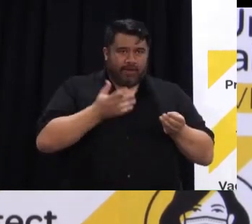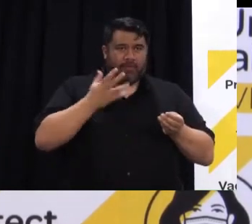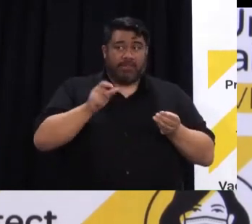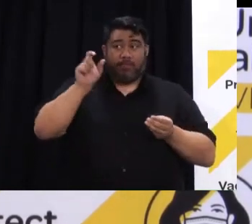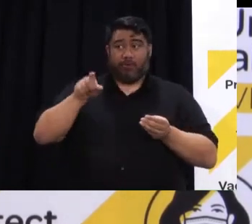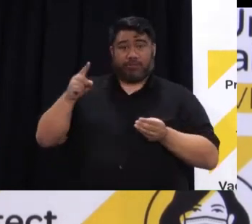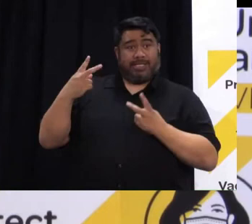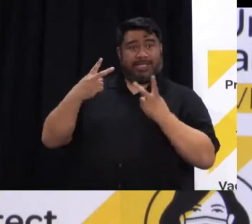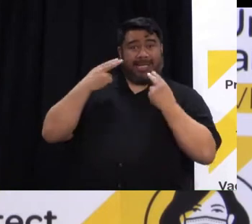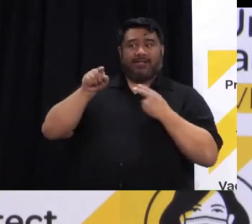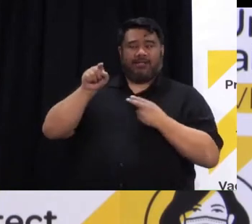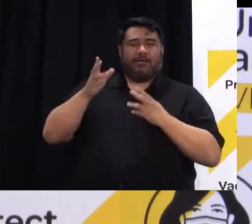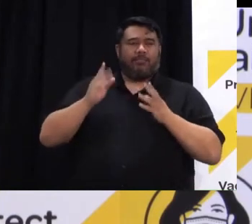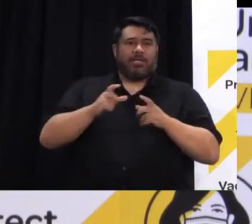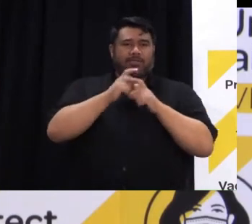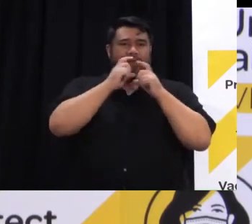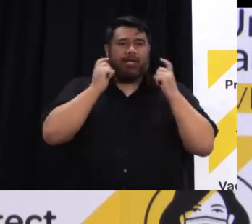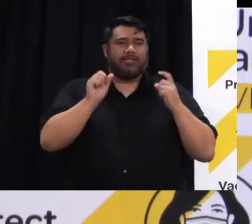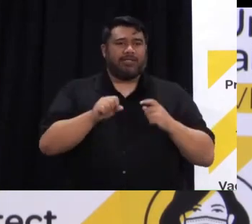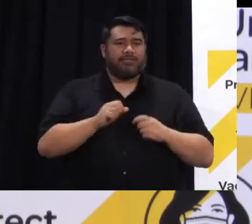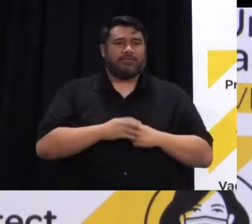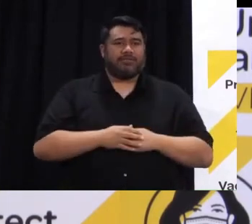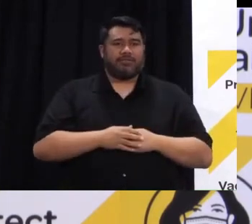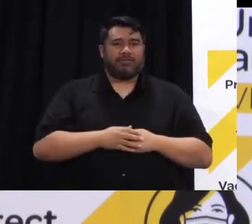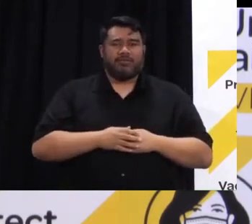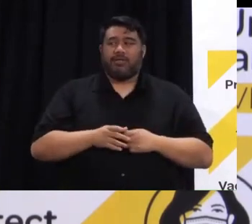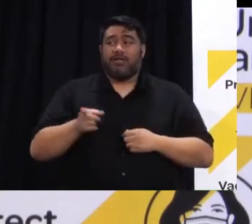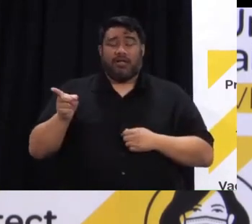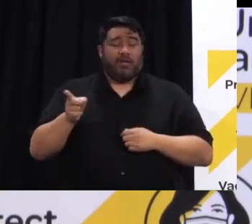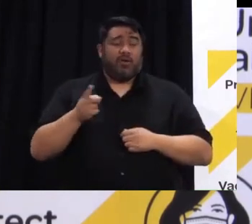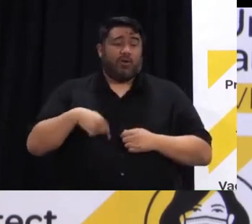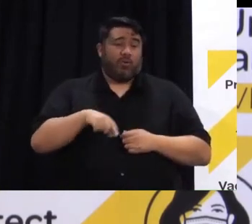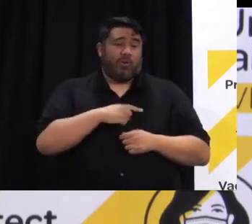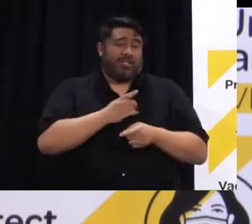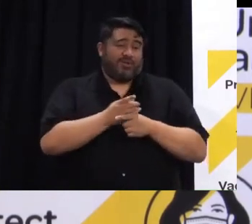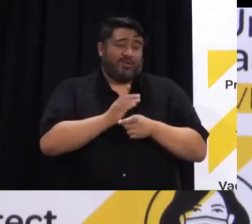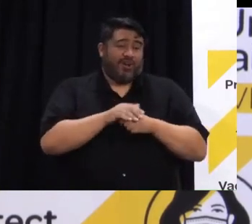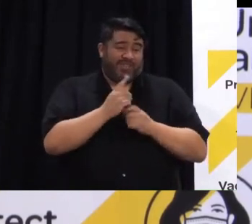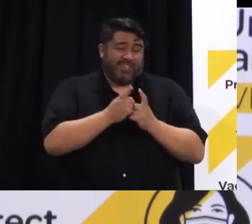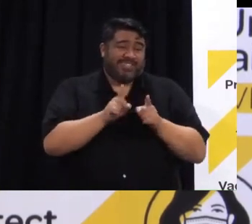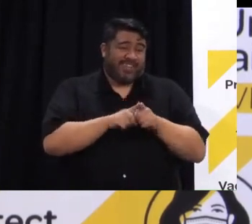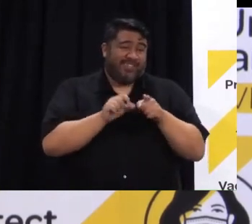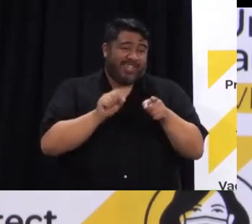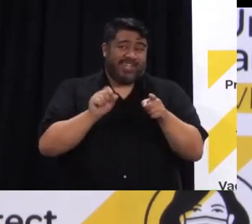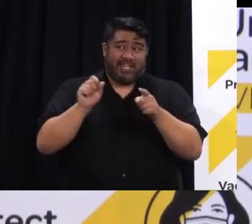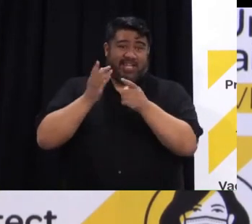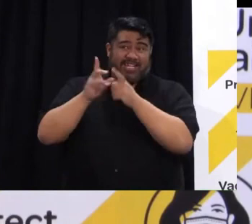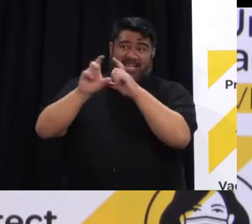coiffure. I can tell you that we have very pragmatic conversations about these issues when we work them through as a cabinet.